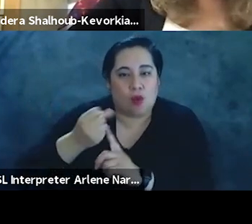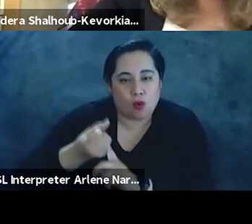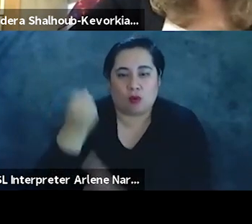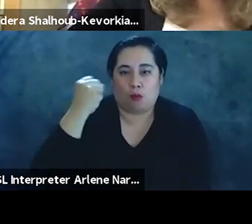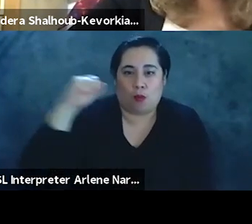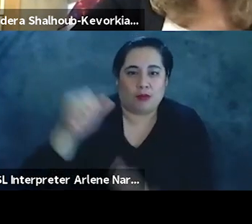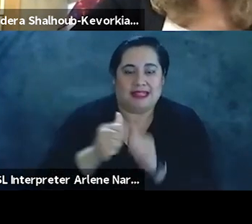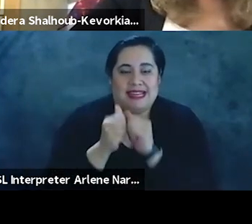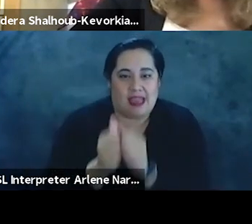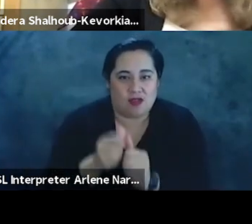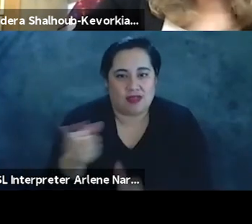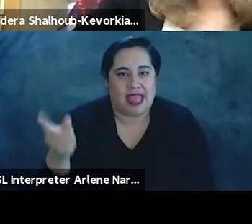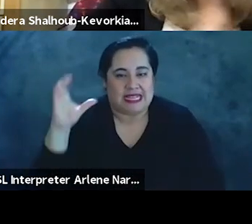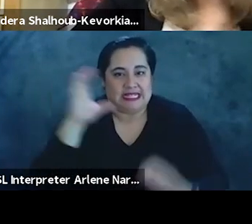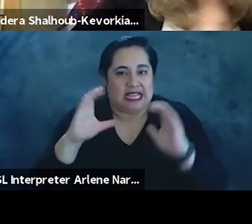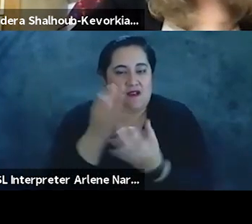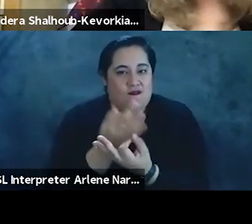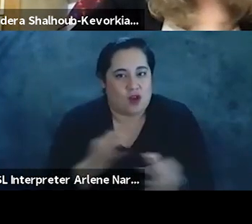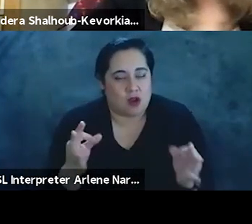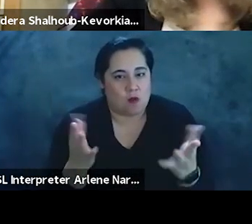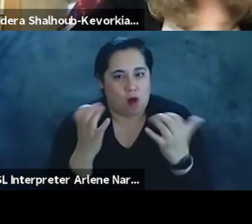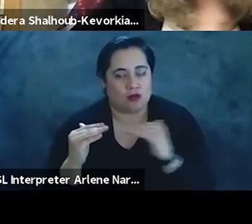together as they seek freedom and justice